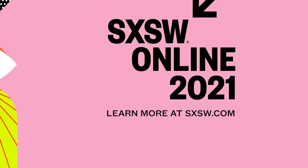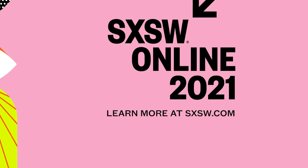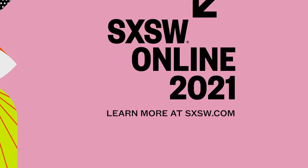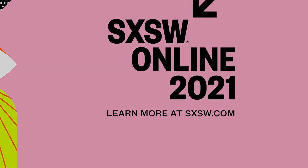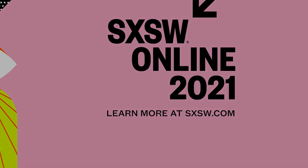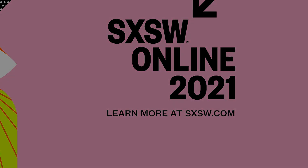you. Bye. Bye.